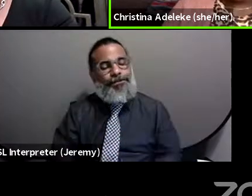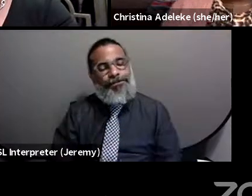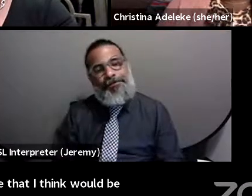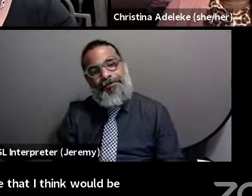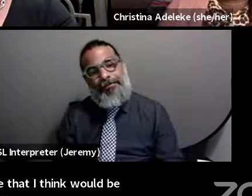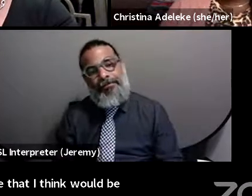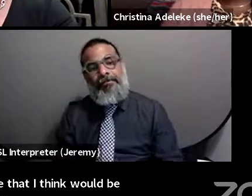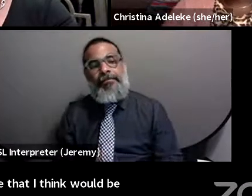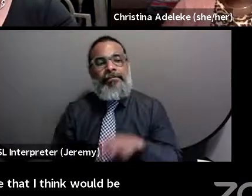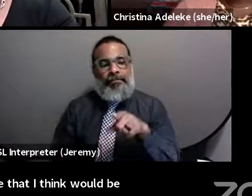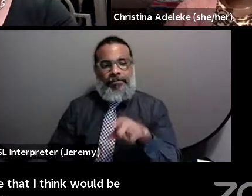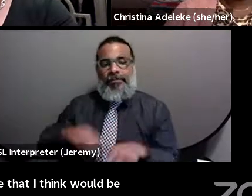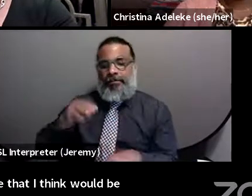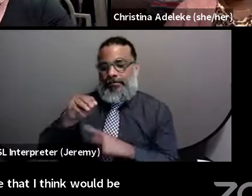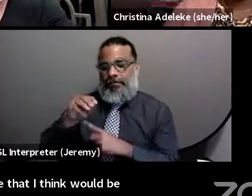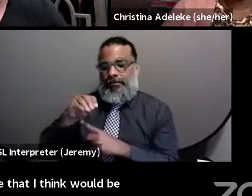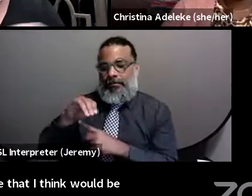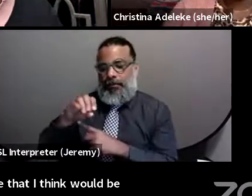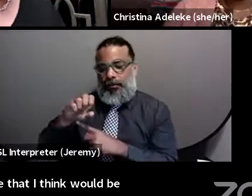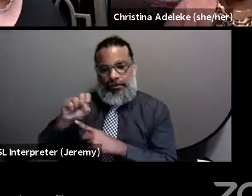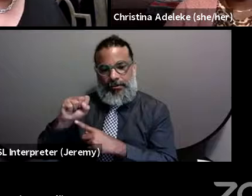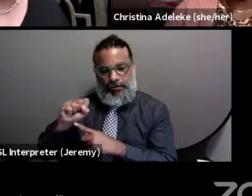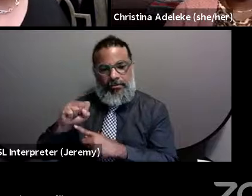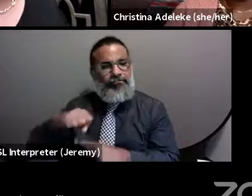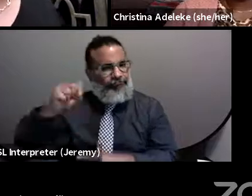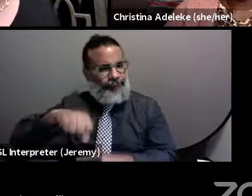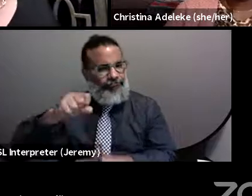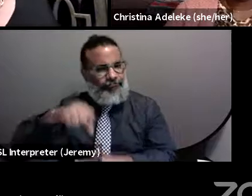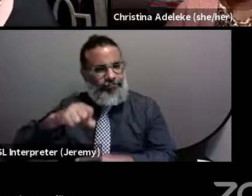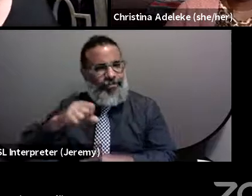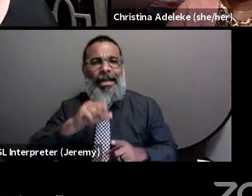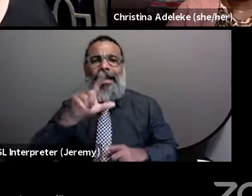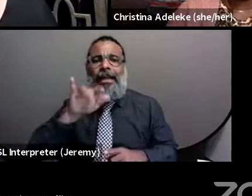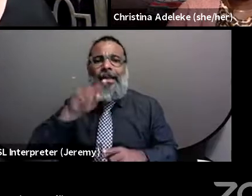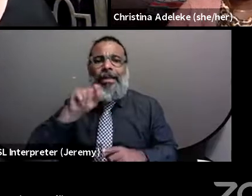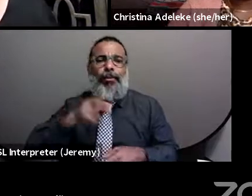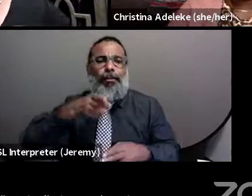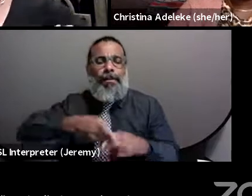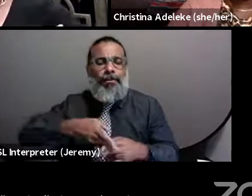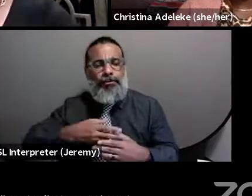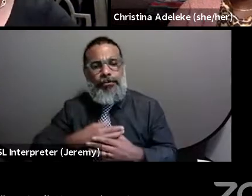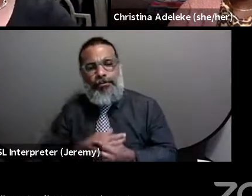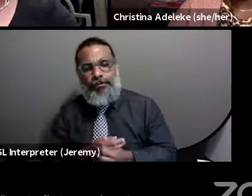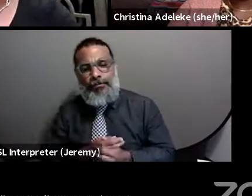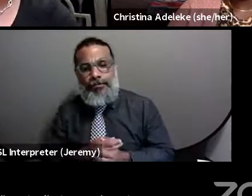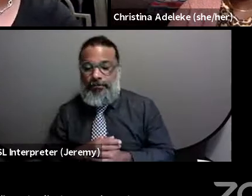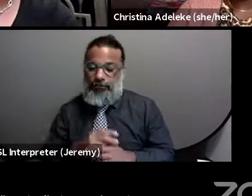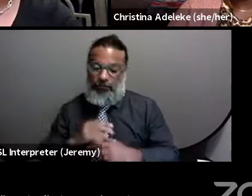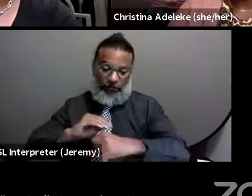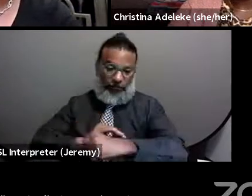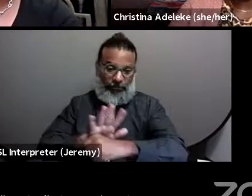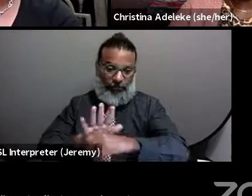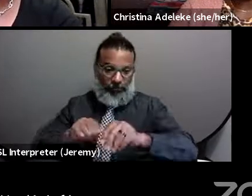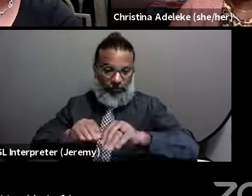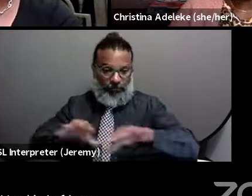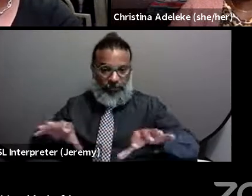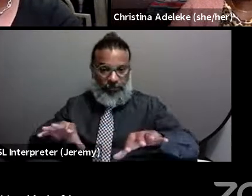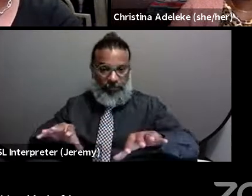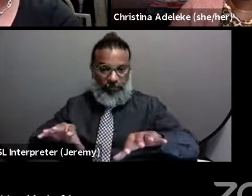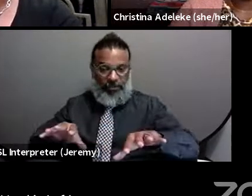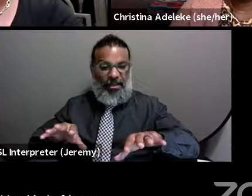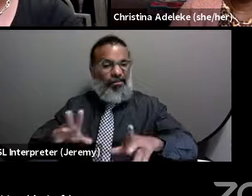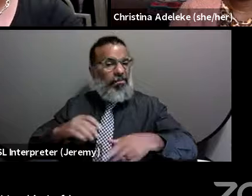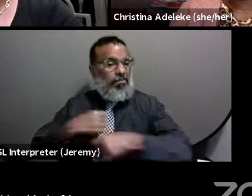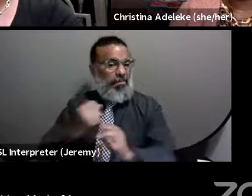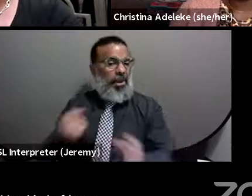Yeah, mean, it's, you know, like Linda mentioned that, you know, that COVID kind of exacerbated,